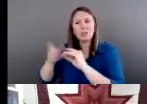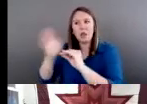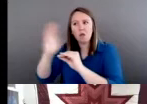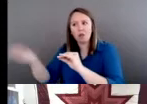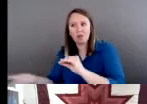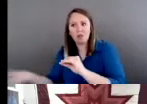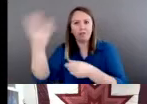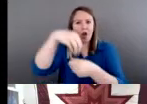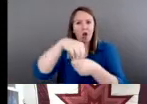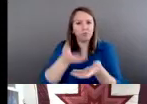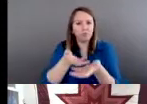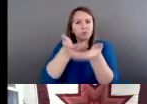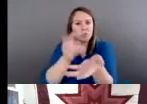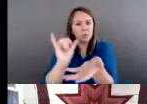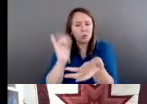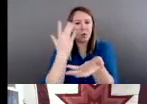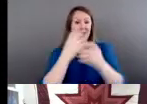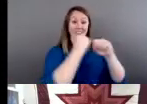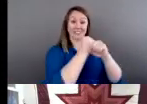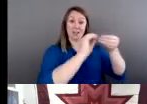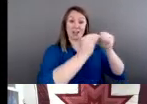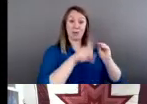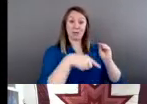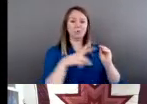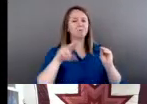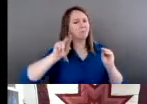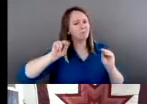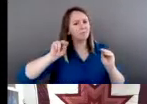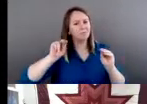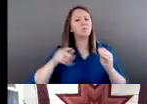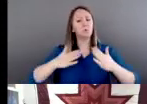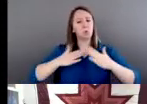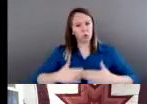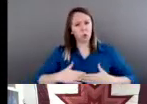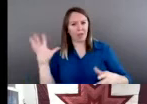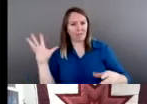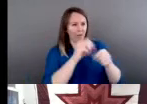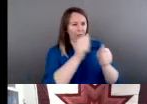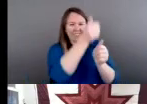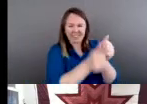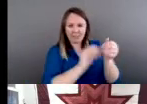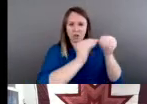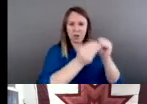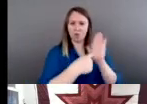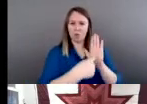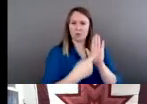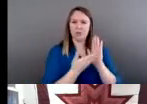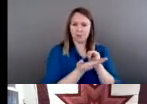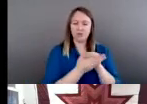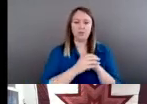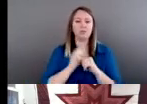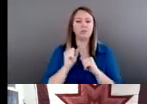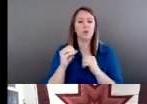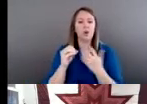so while we do have to know as much as we can about this problem, I do want to make sure that